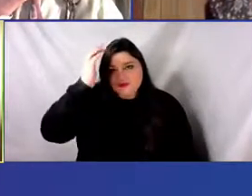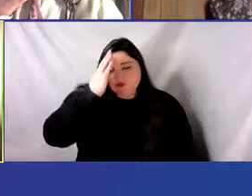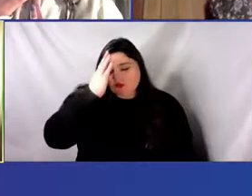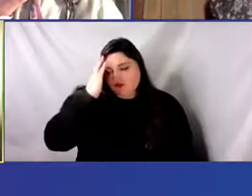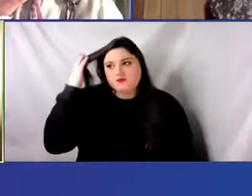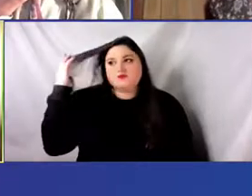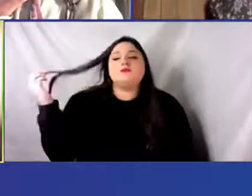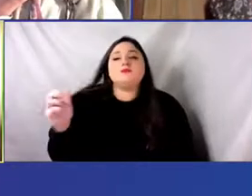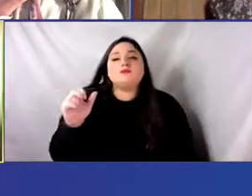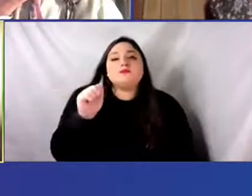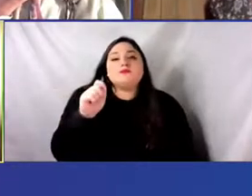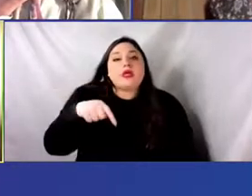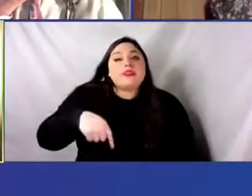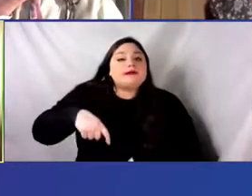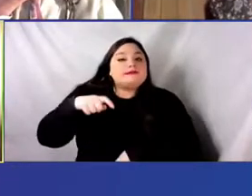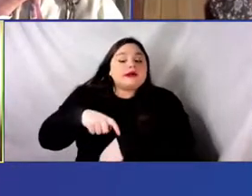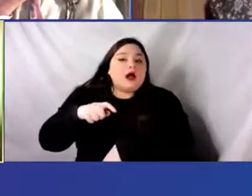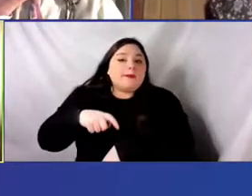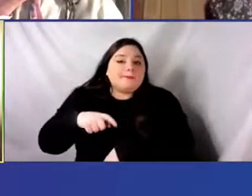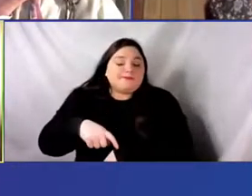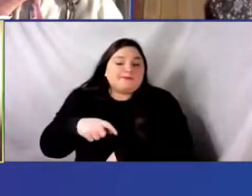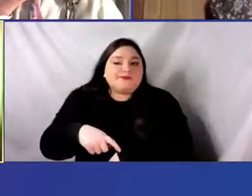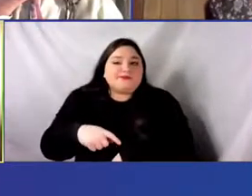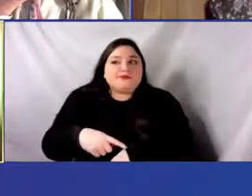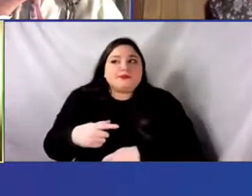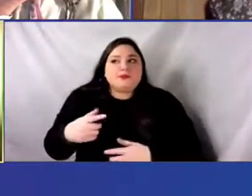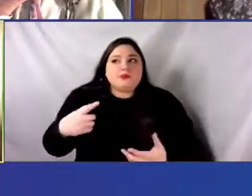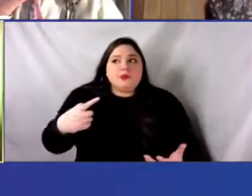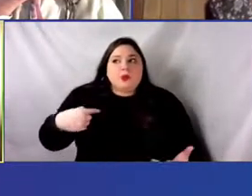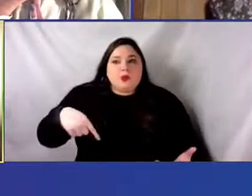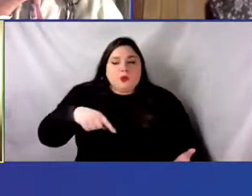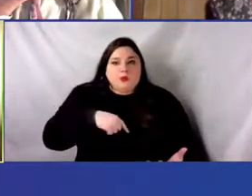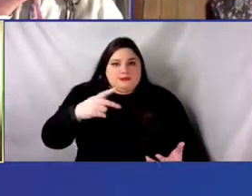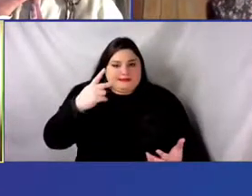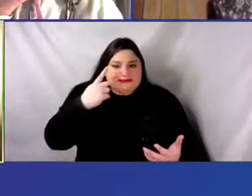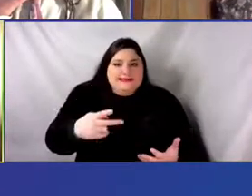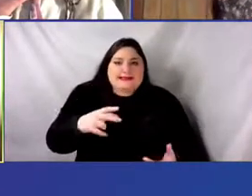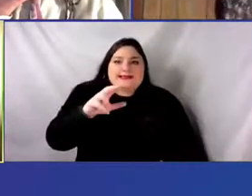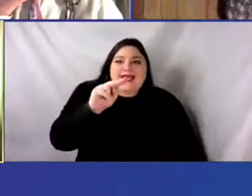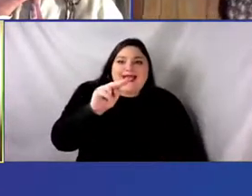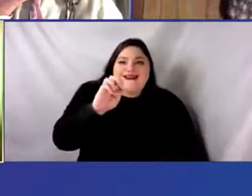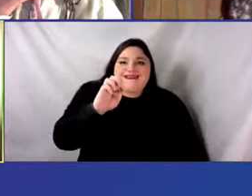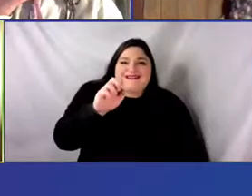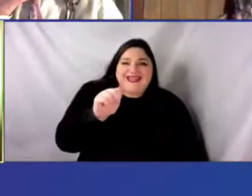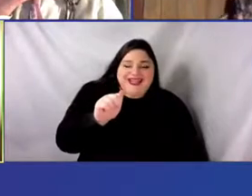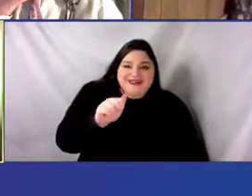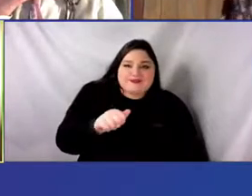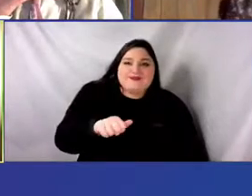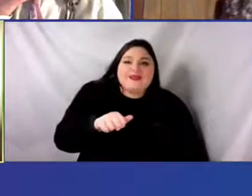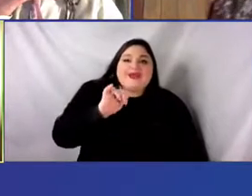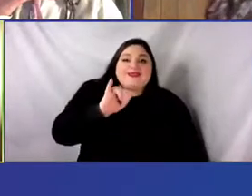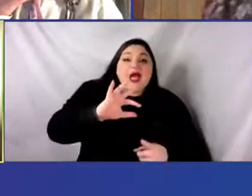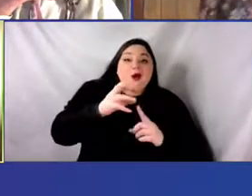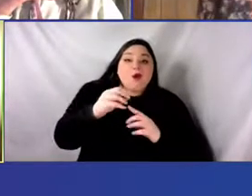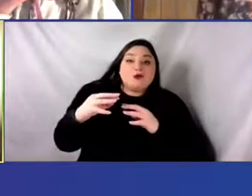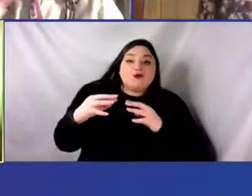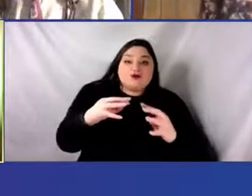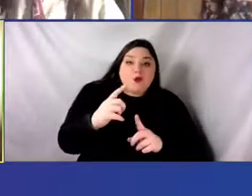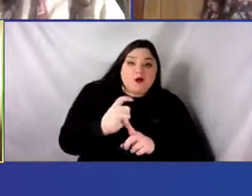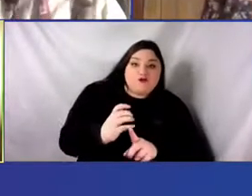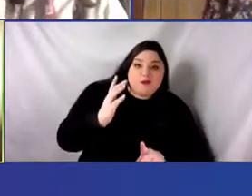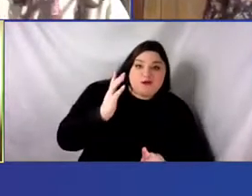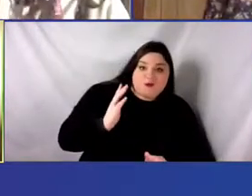thinking post, uh, seen since the NEA and the culture wars at that time, and that funding